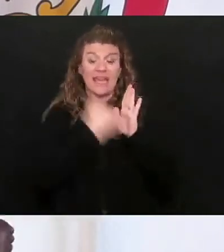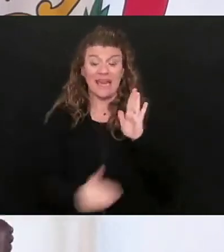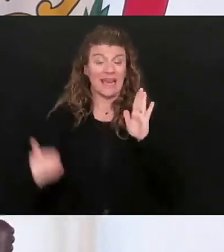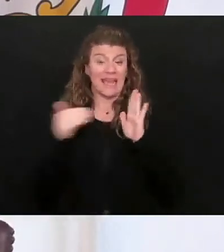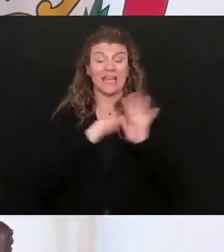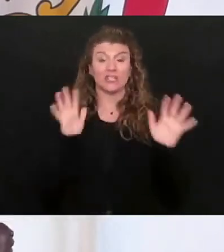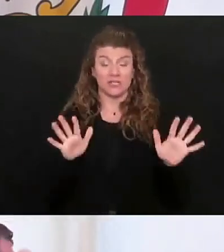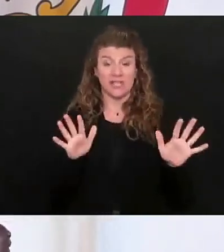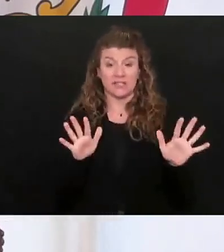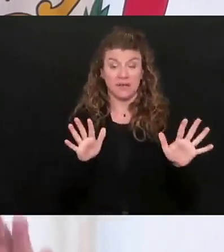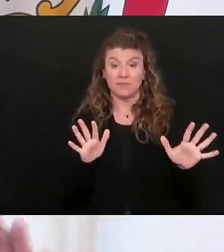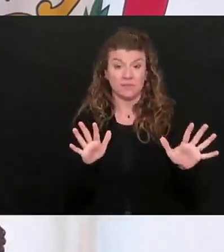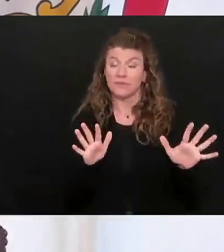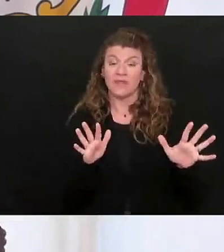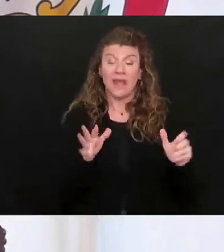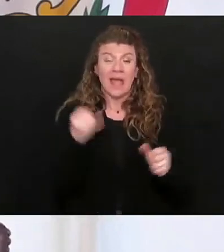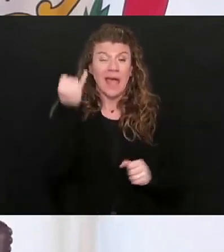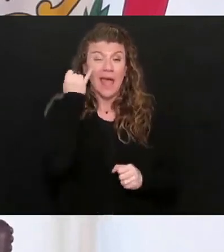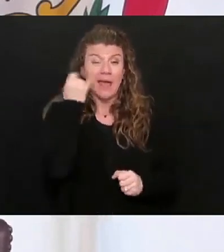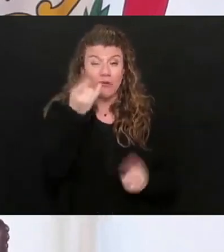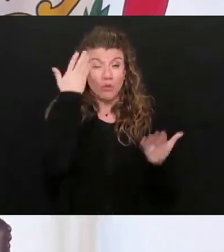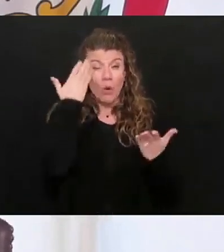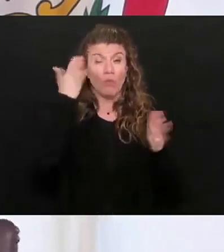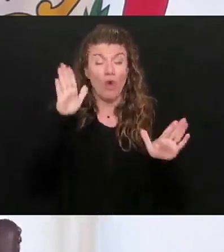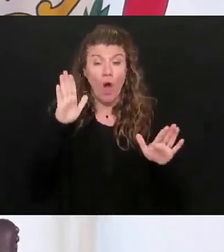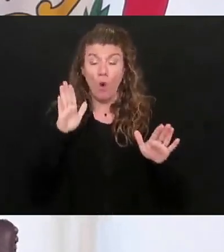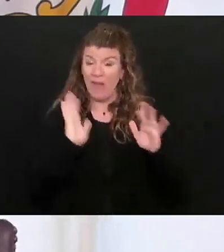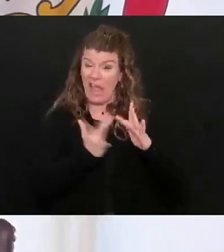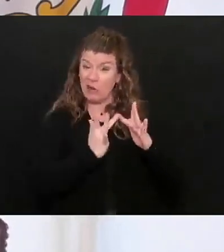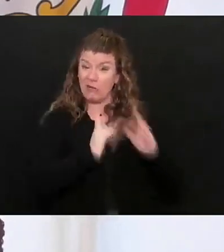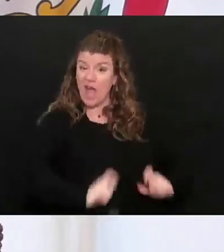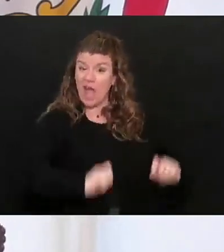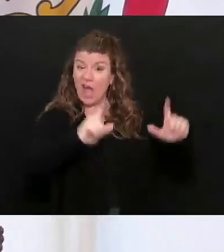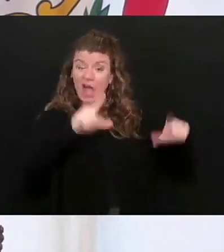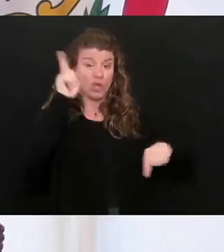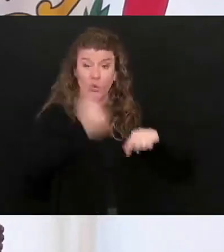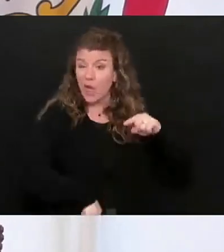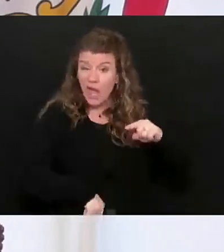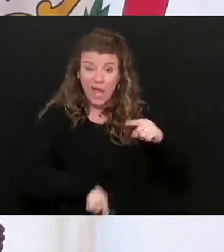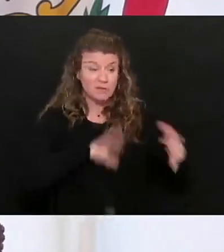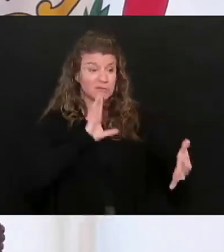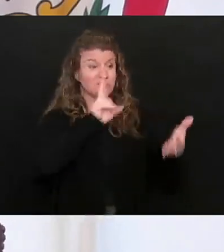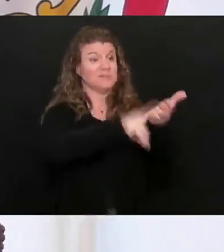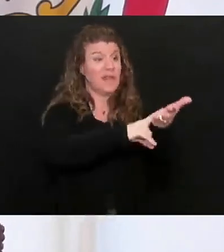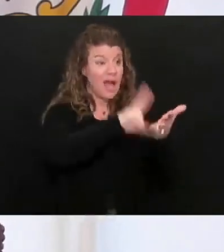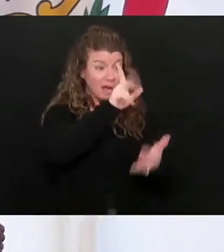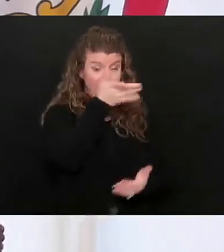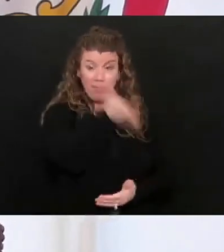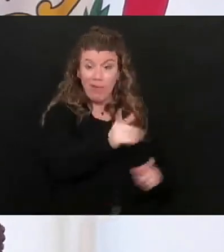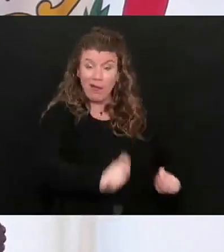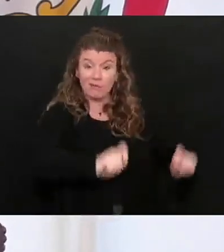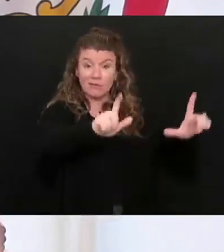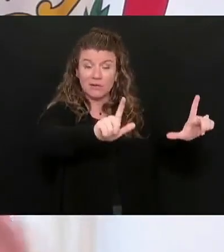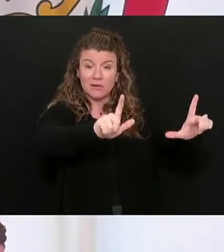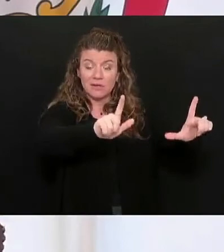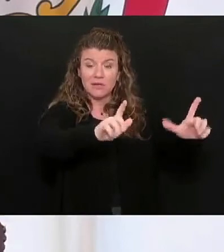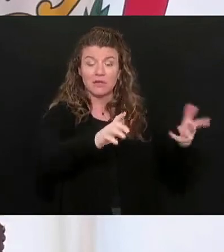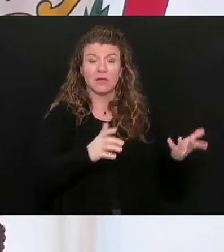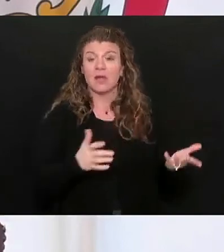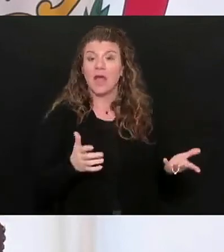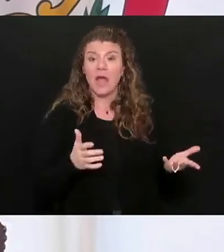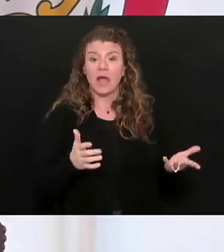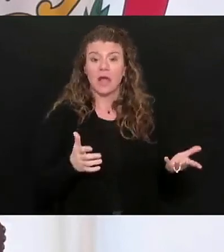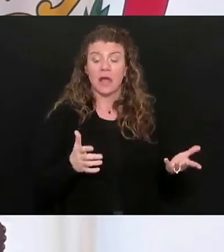just this, is if you don't know how to get on the Internet, you've got to, you just, I mean, I'm